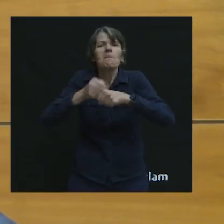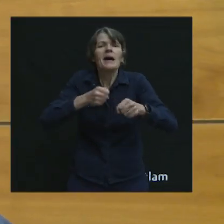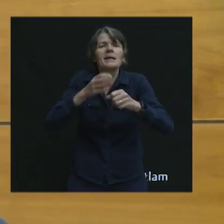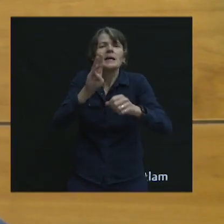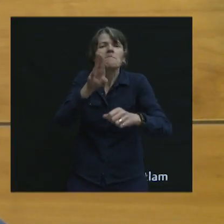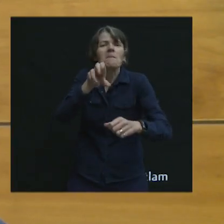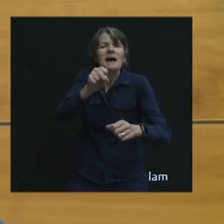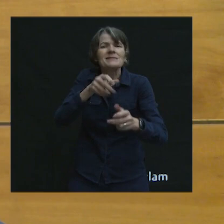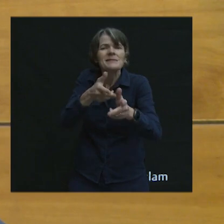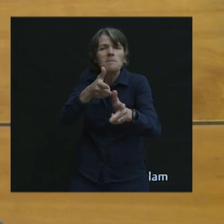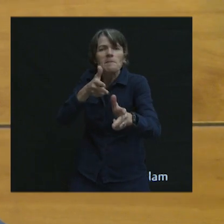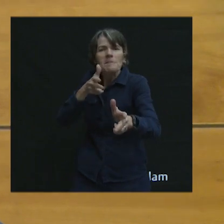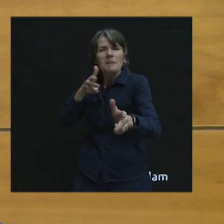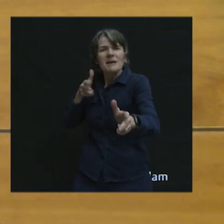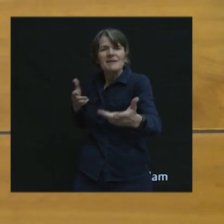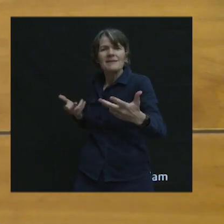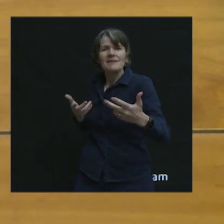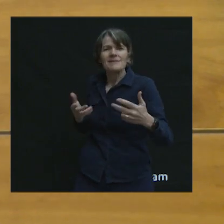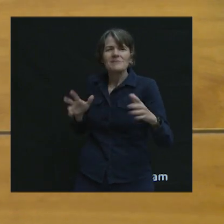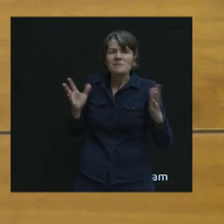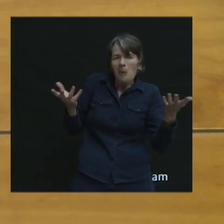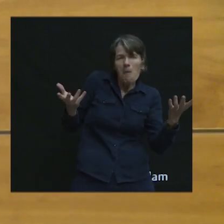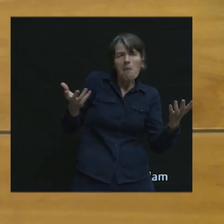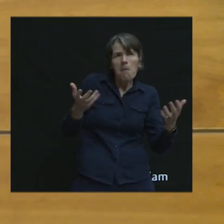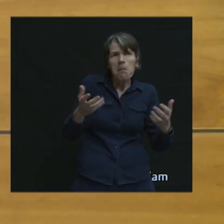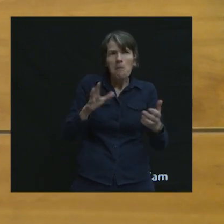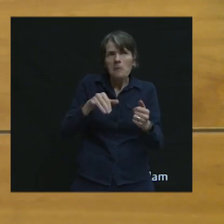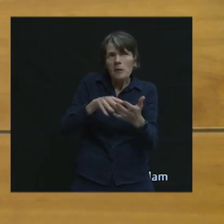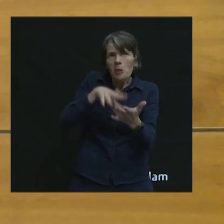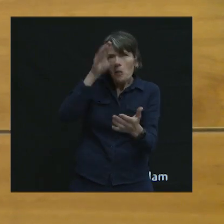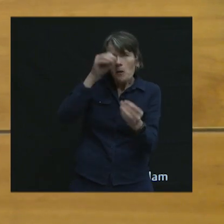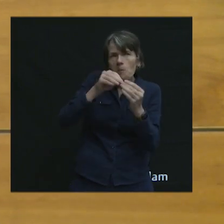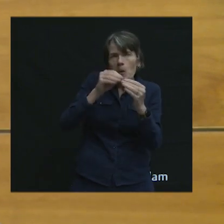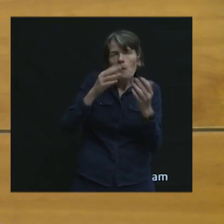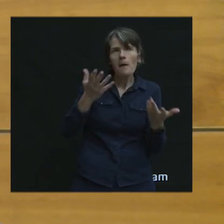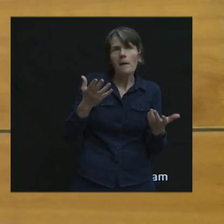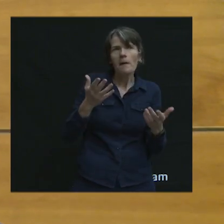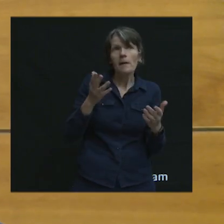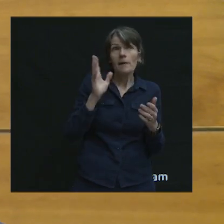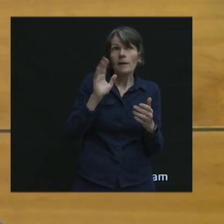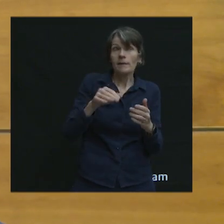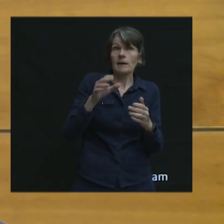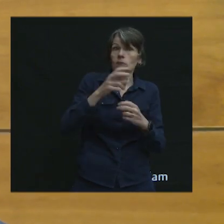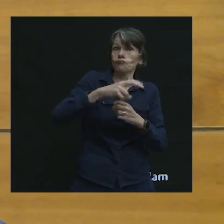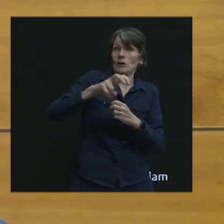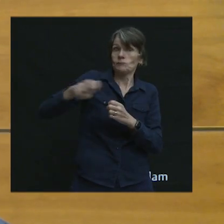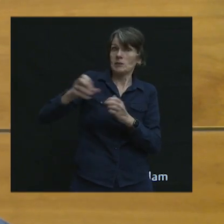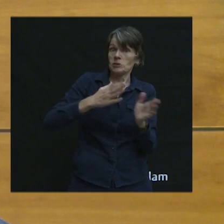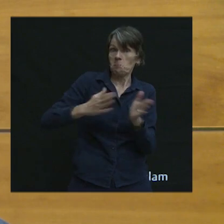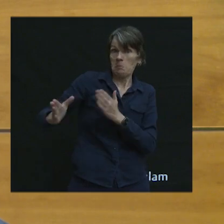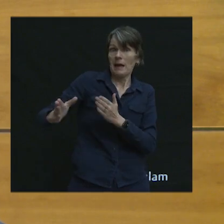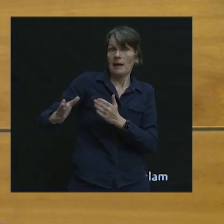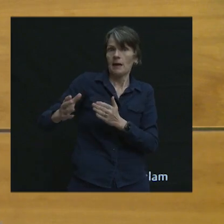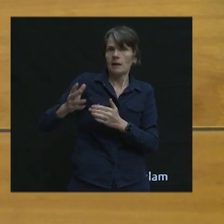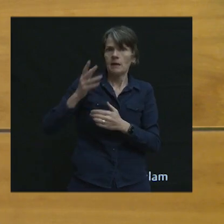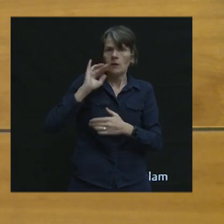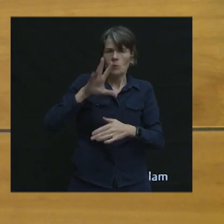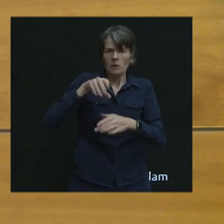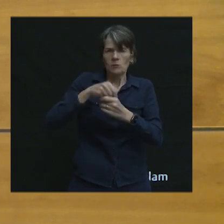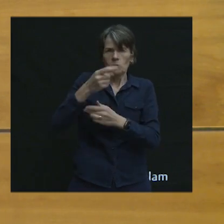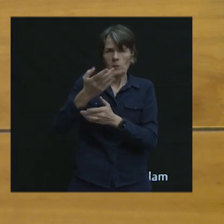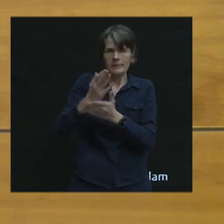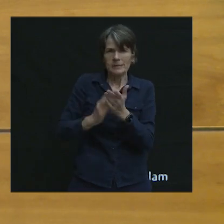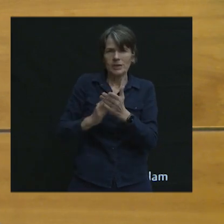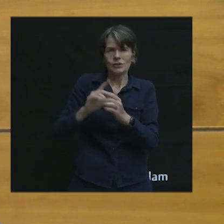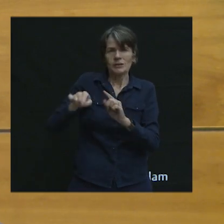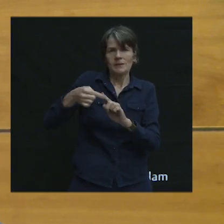anyway, so I think there's more for us to kind of learn. And the Strategic Transportation Plan will have, like, a whole kind of section